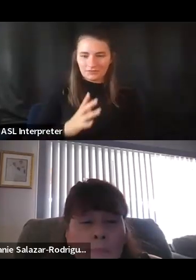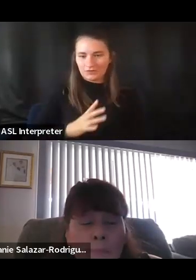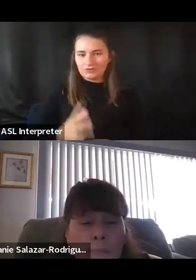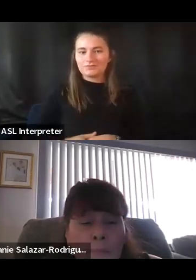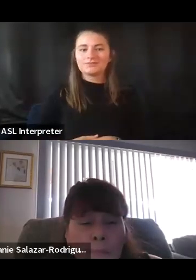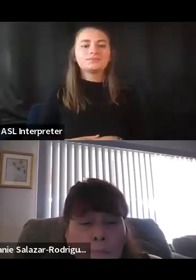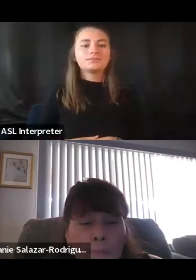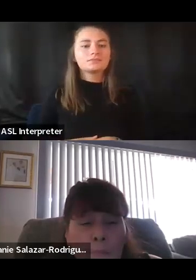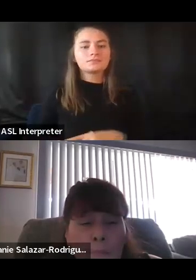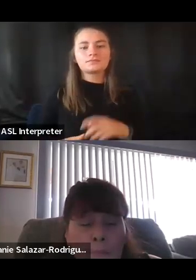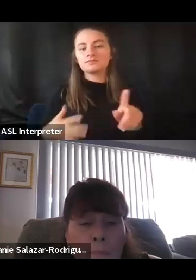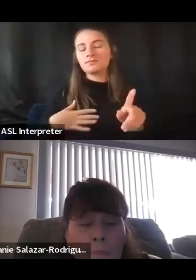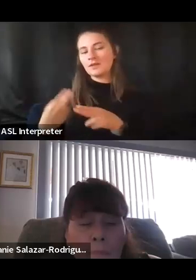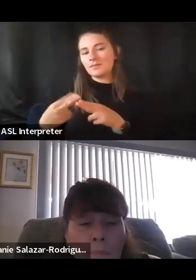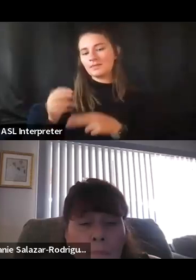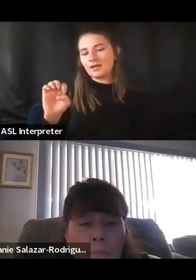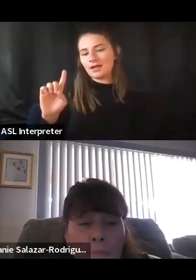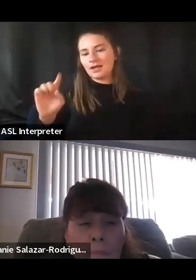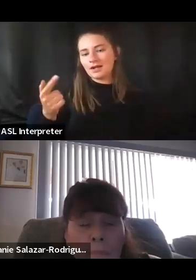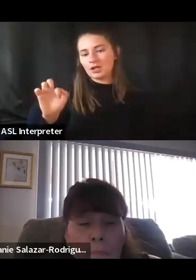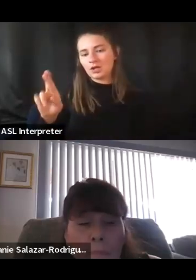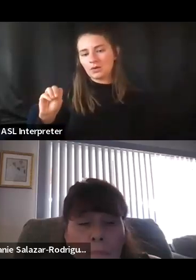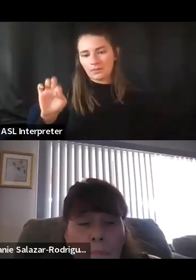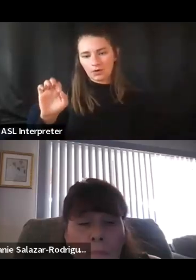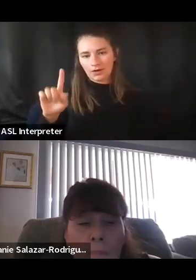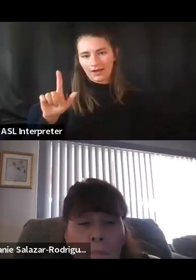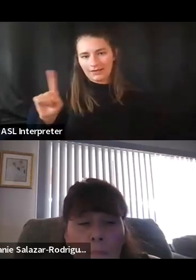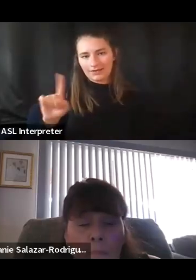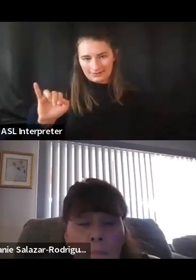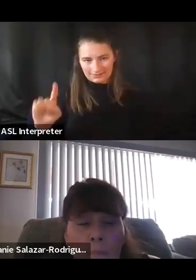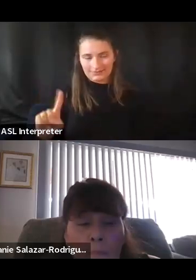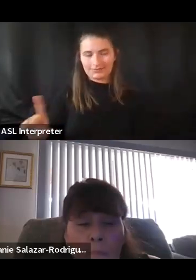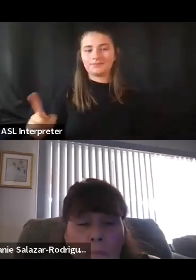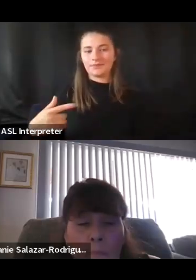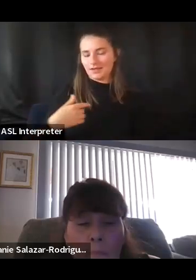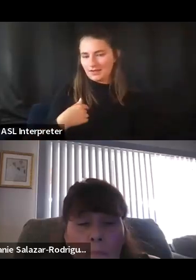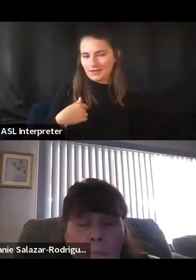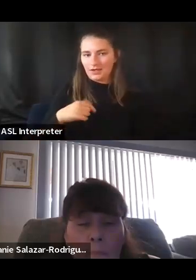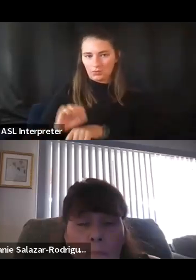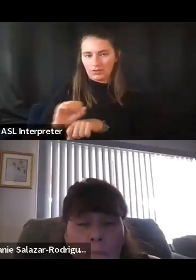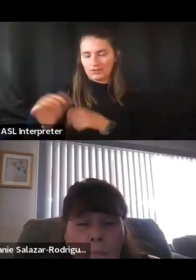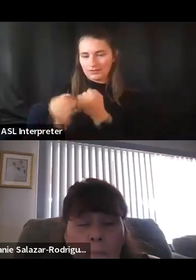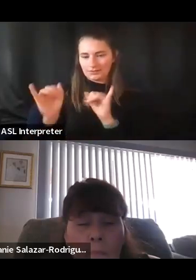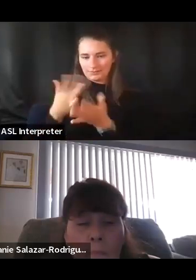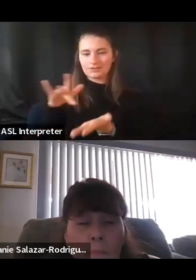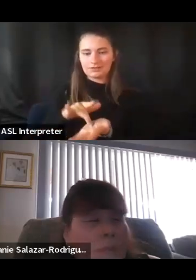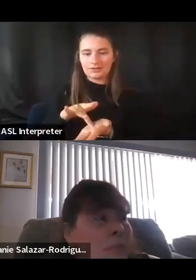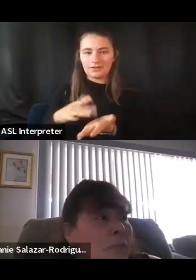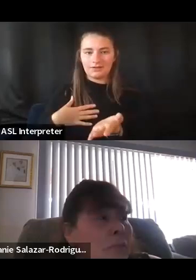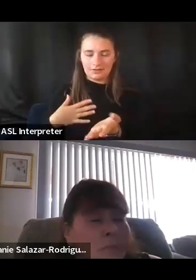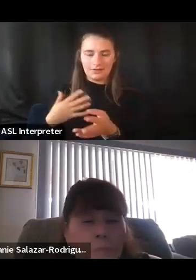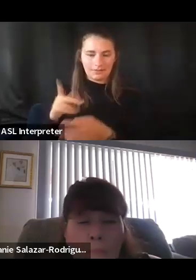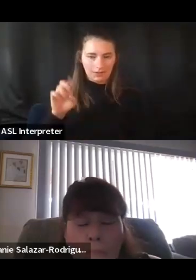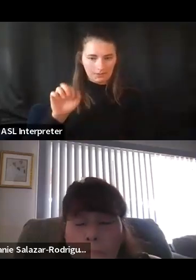Hello, my name is Edgar Morales and I'm the Independent Living Skills Specialist at the Independent Center and my pronouns are he and he, him.